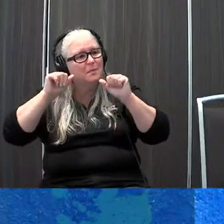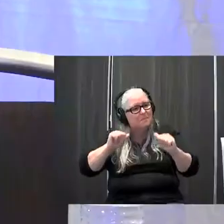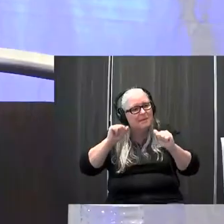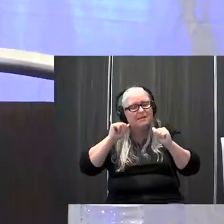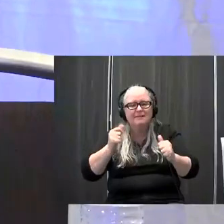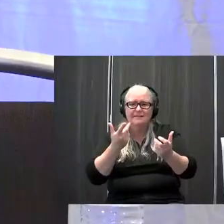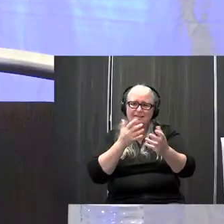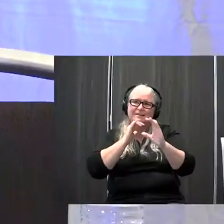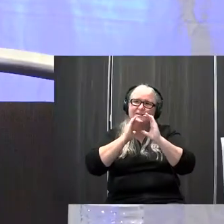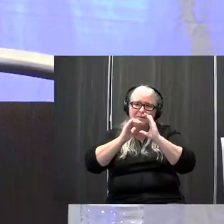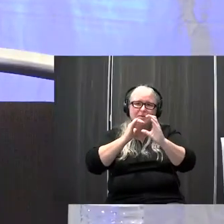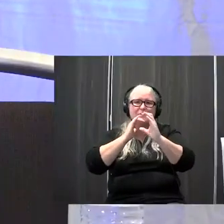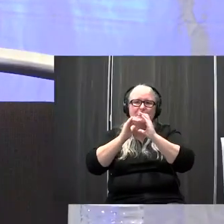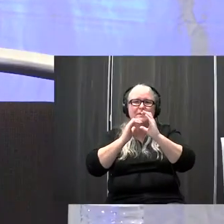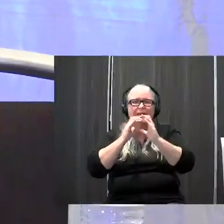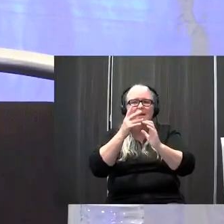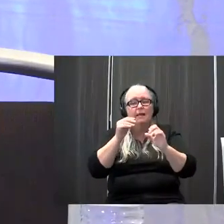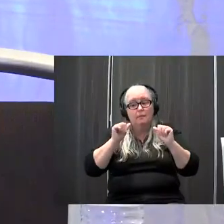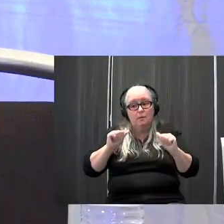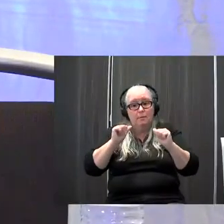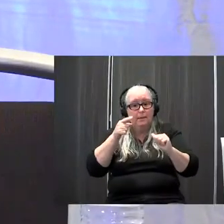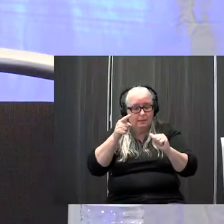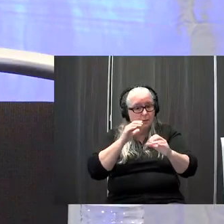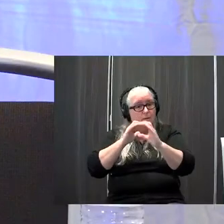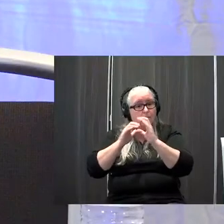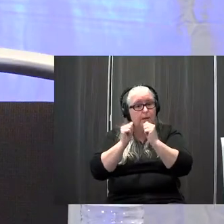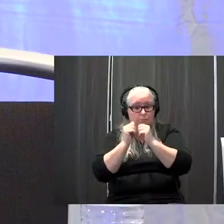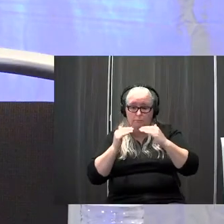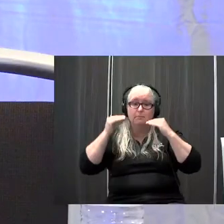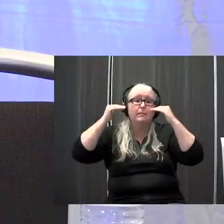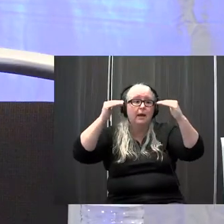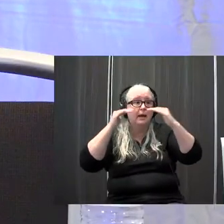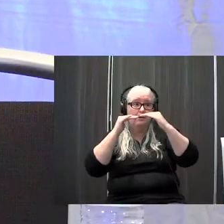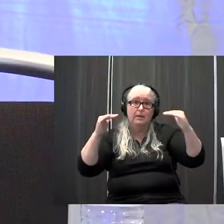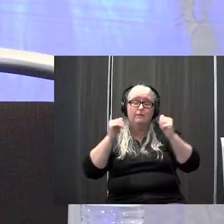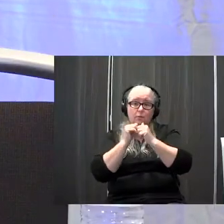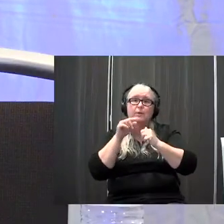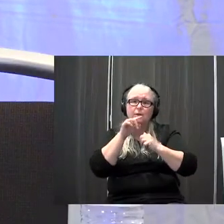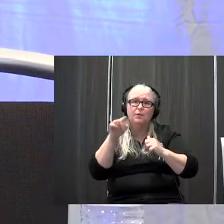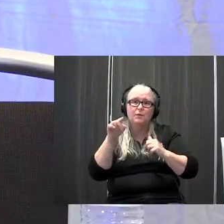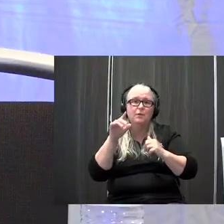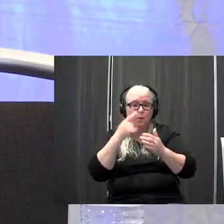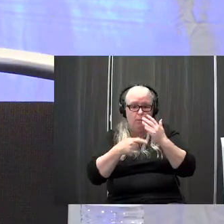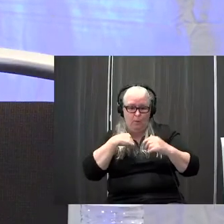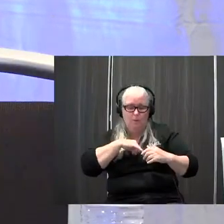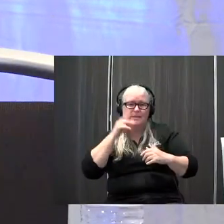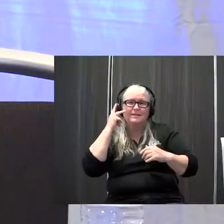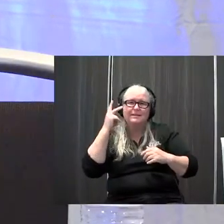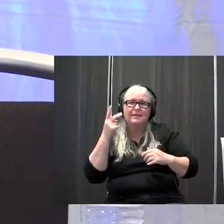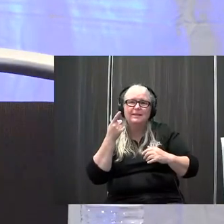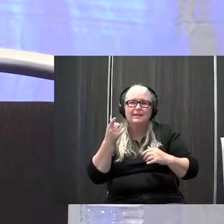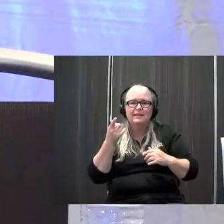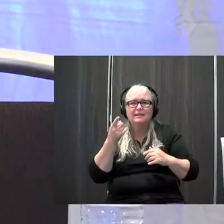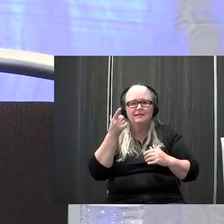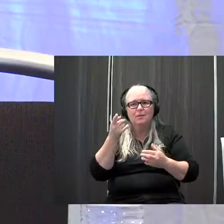and ability to communicate at a higher level with you because what we see then of course is a